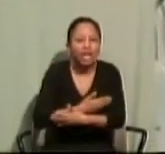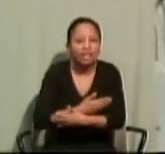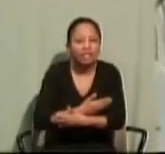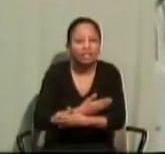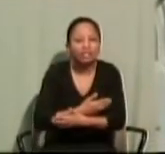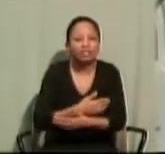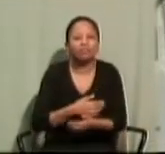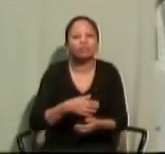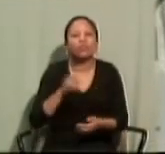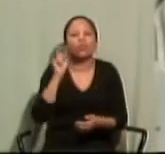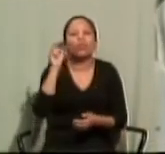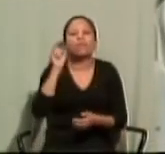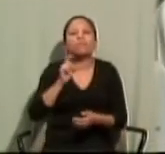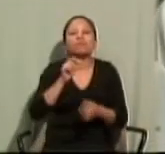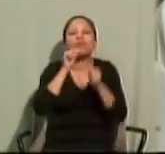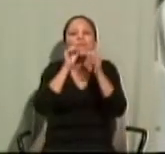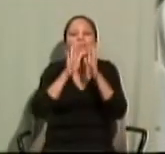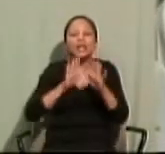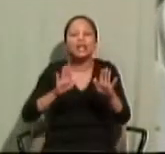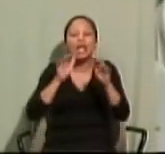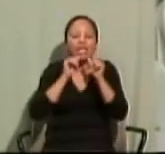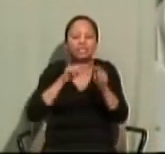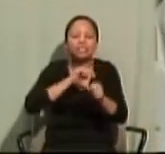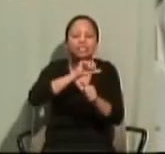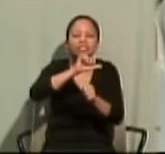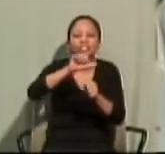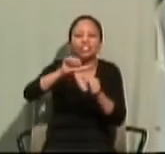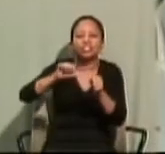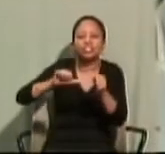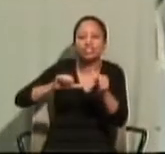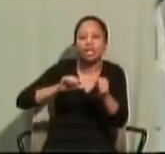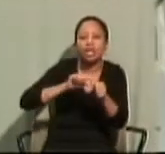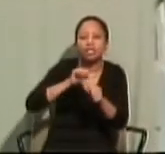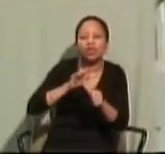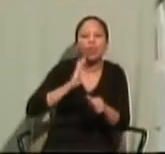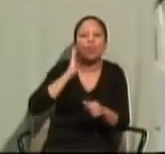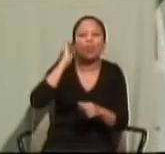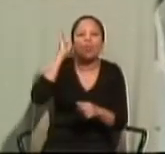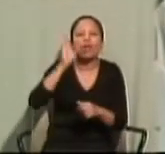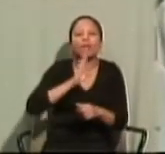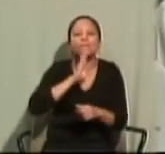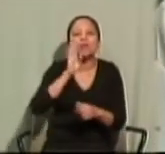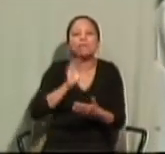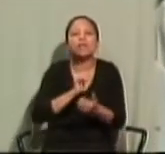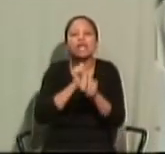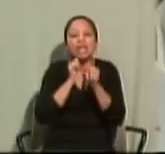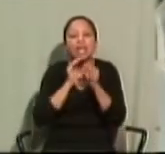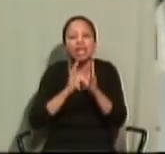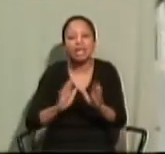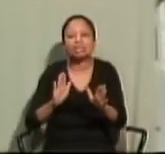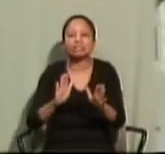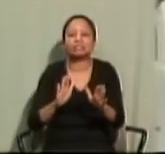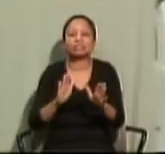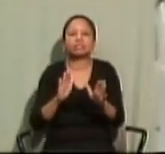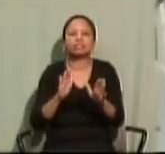our fellow Christians and we will be blessed in return.